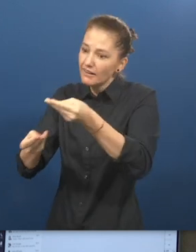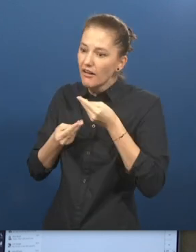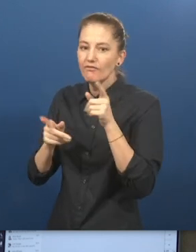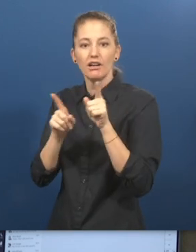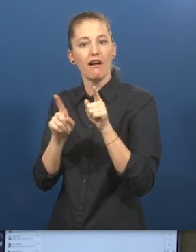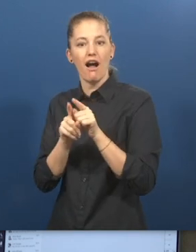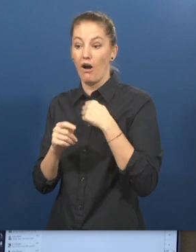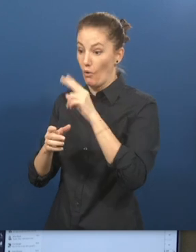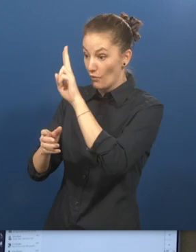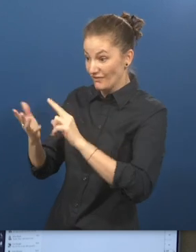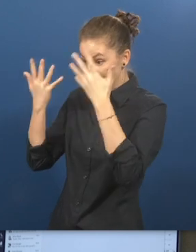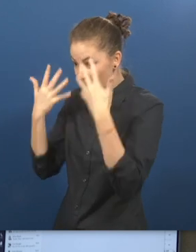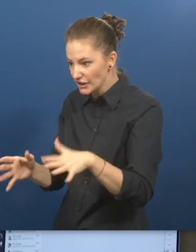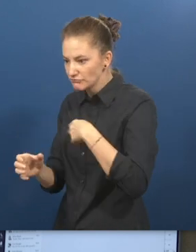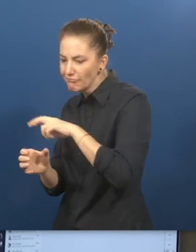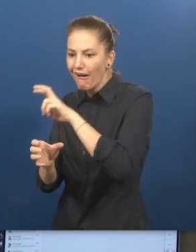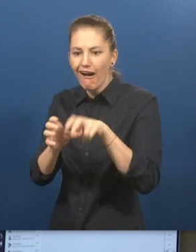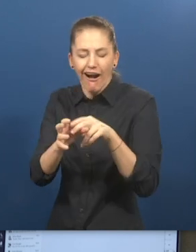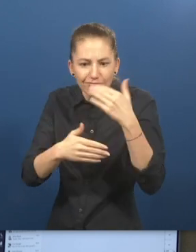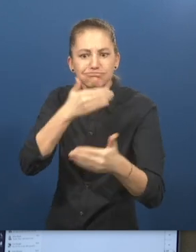career that I might like to pursue after university.